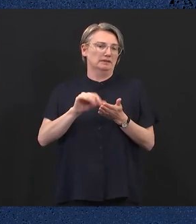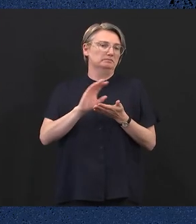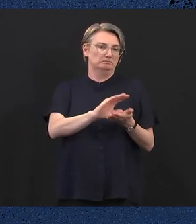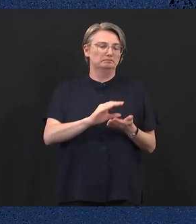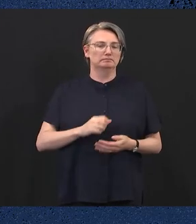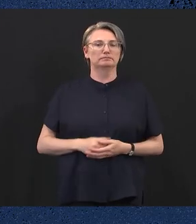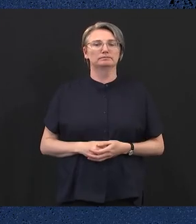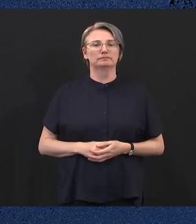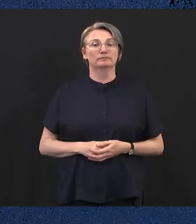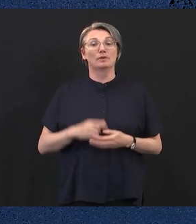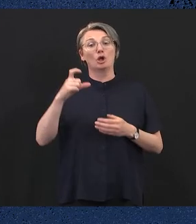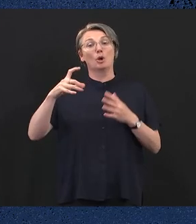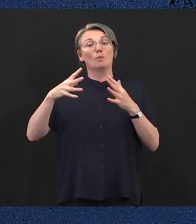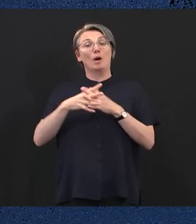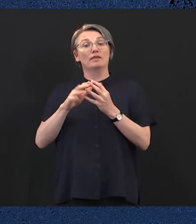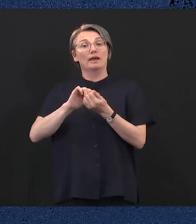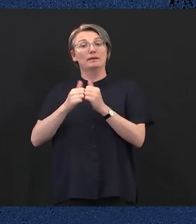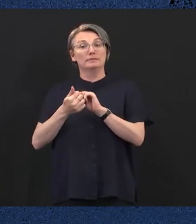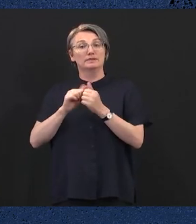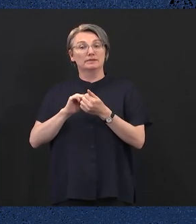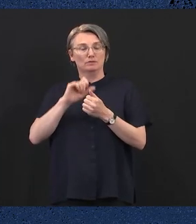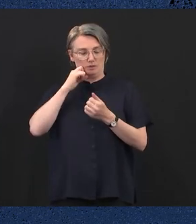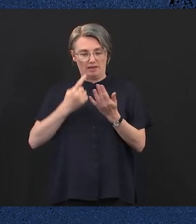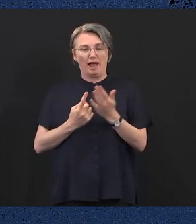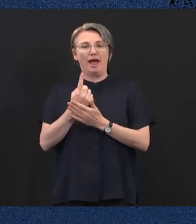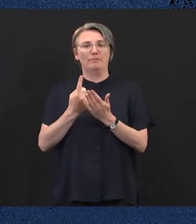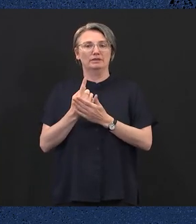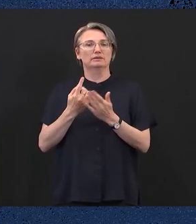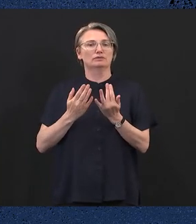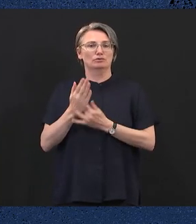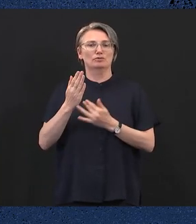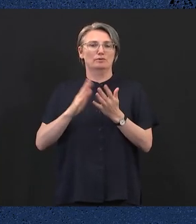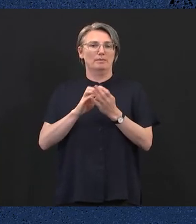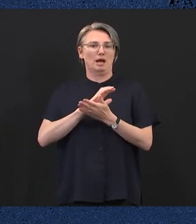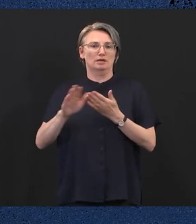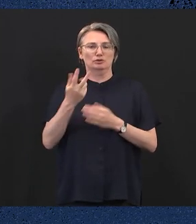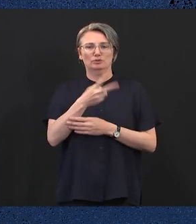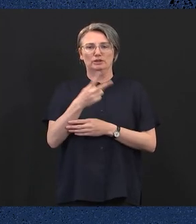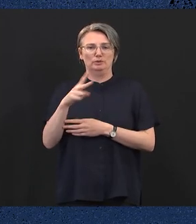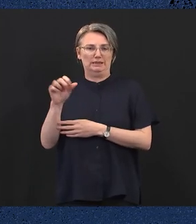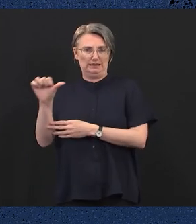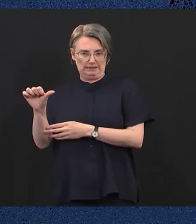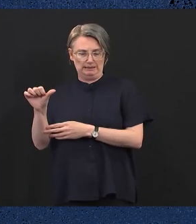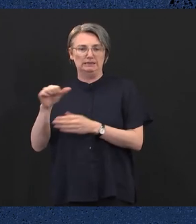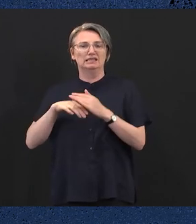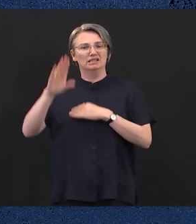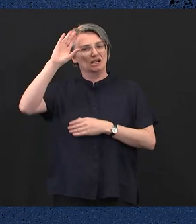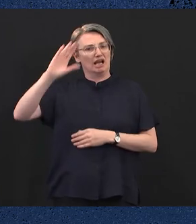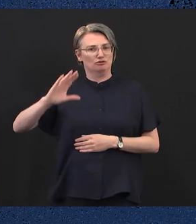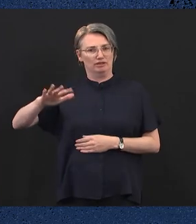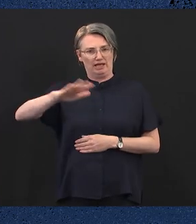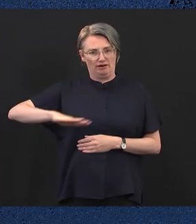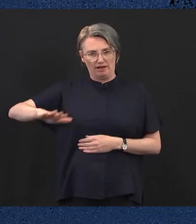Victoria will host the Commonwealth Games across regional Victoria in March 2026. The Games will bring together